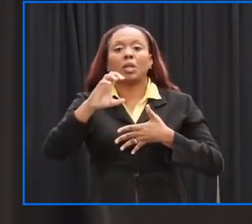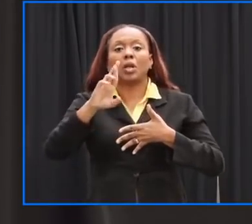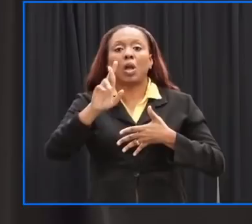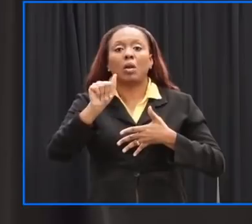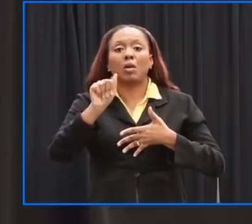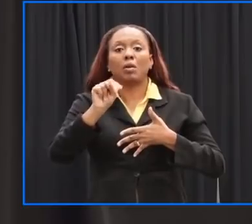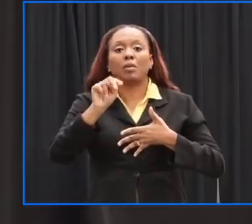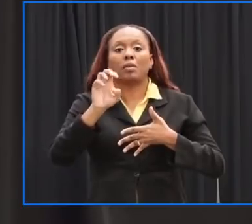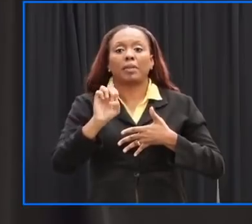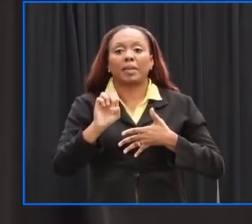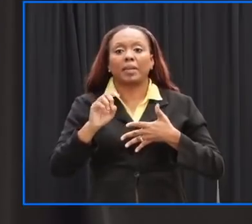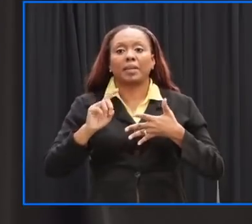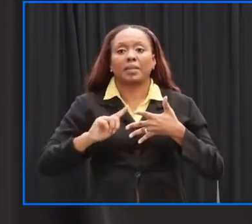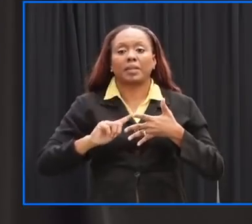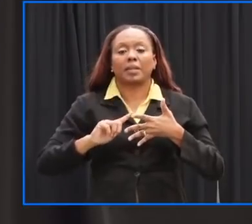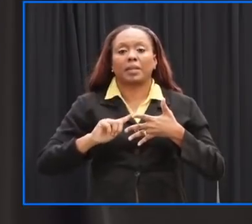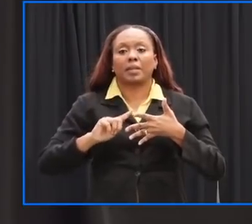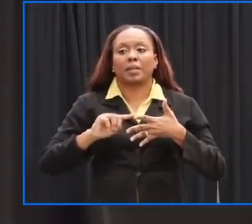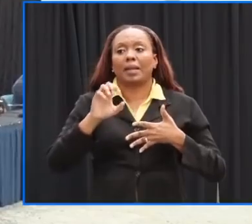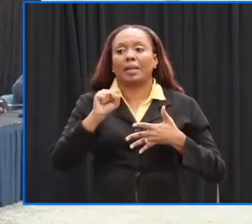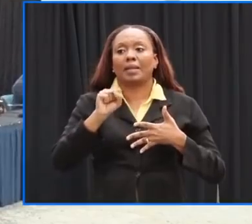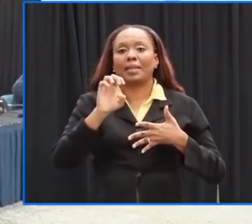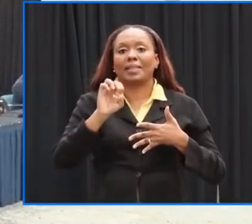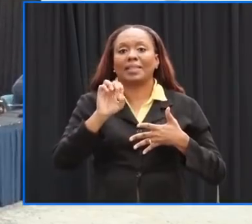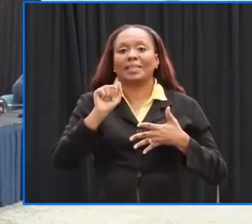crane and sea view st philip